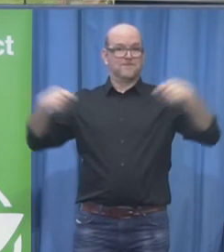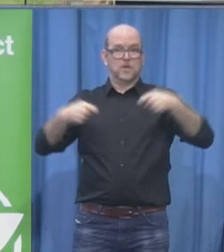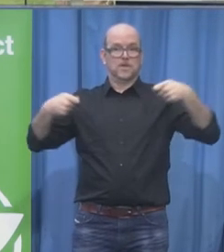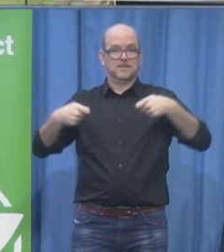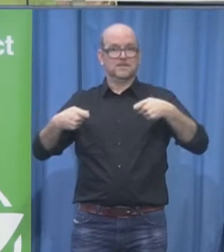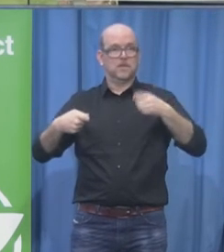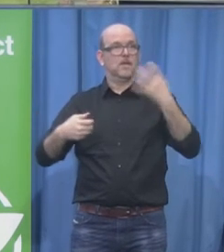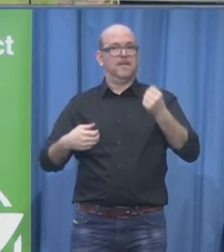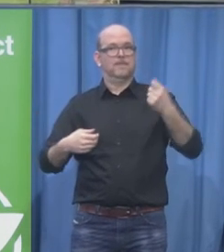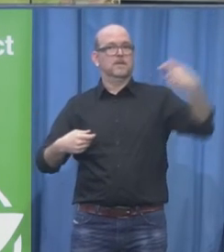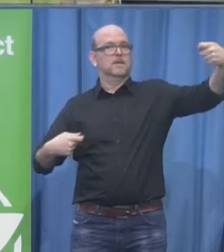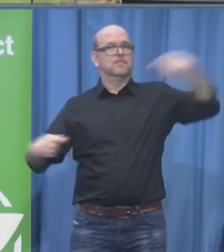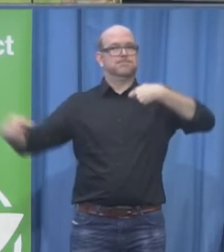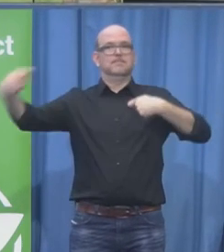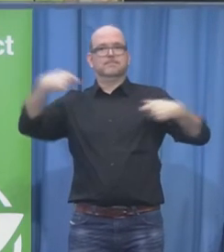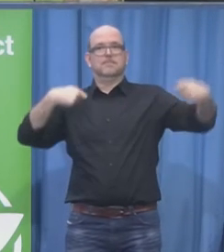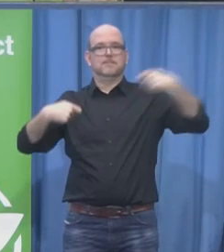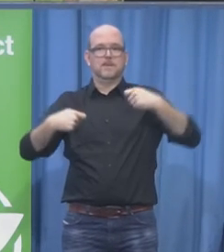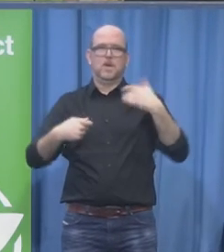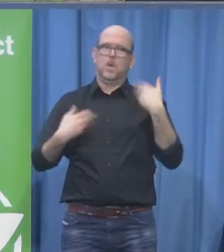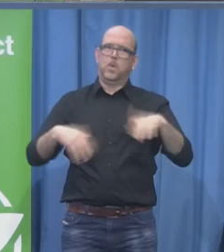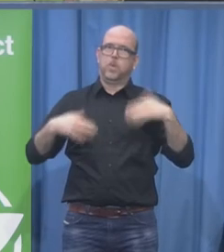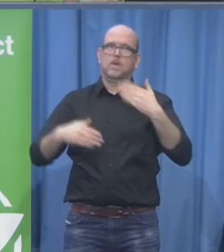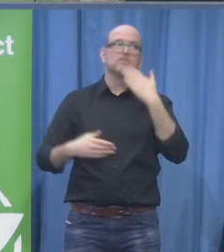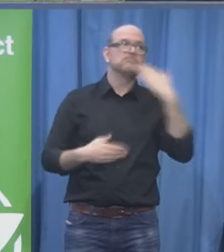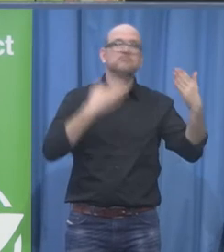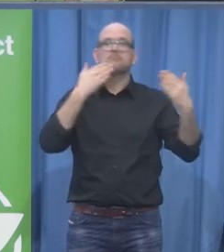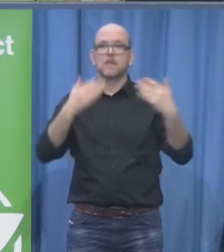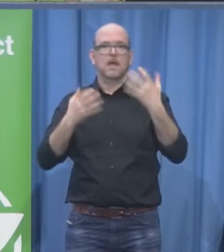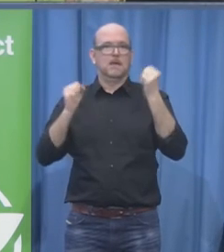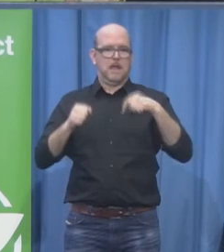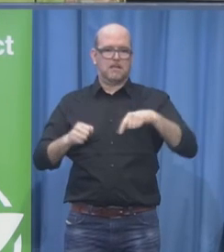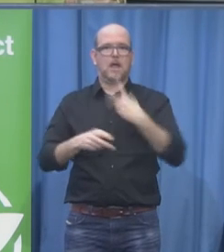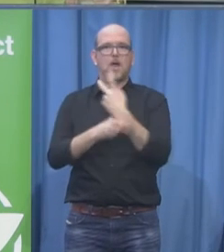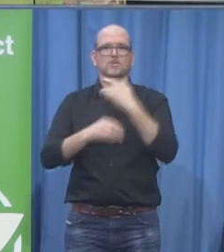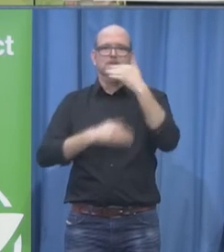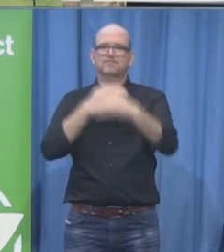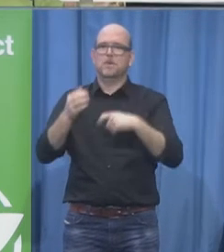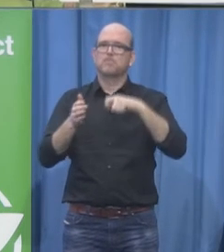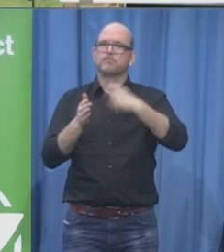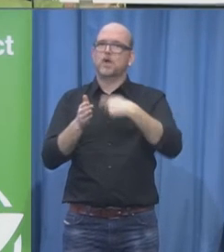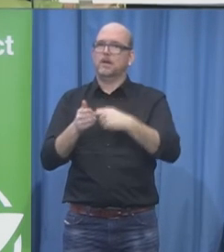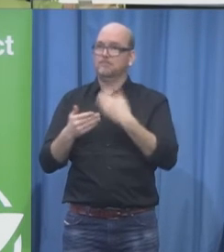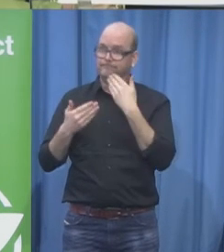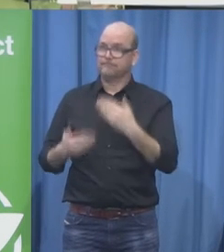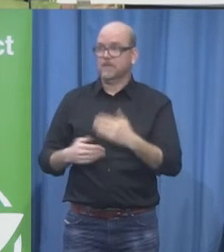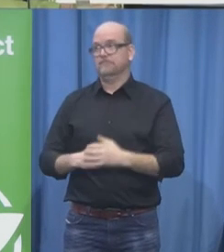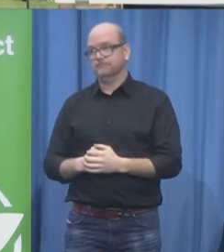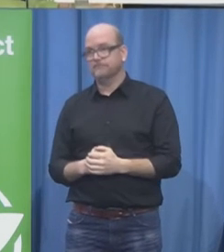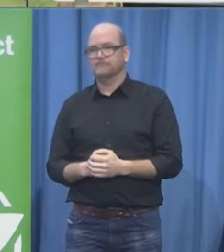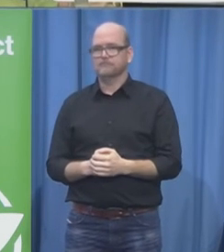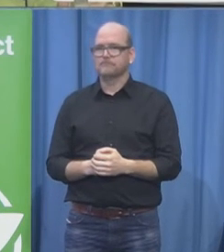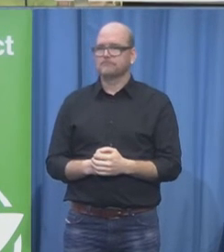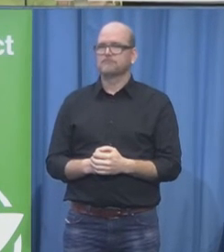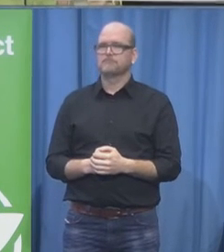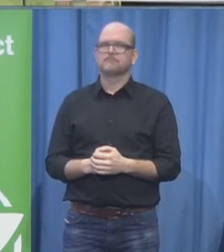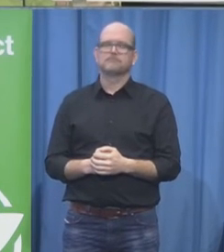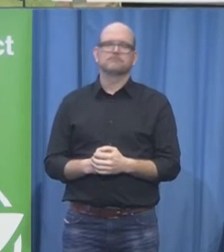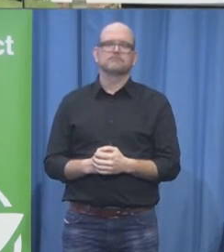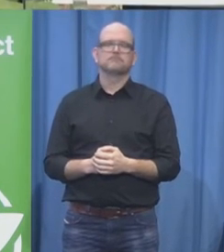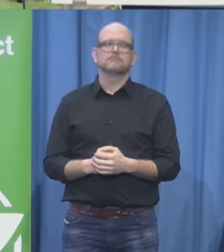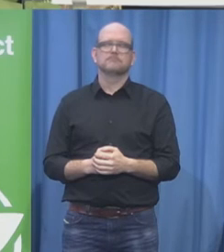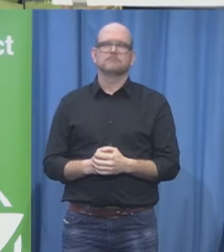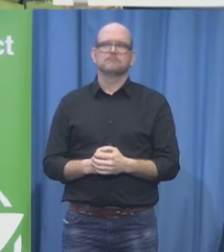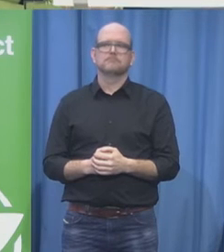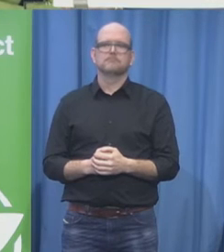as an Austrian project and initiative in support to the zero project the